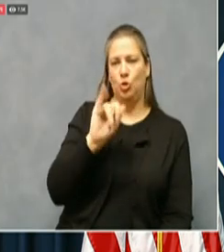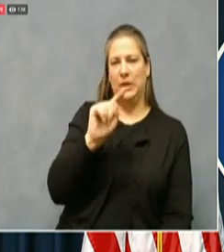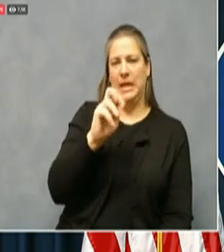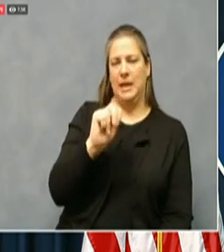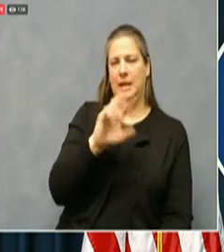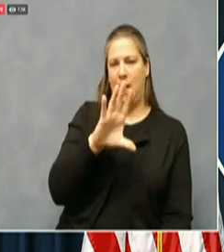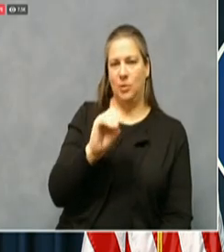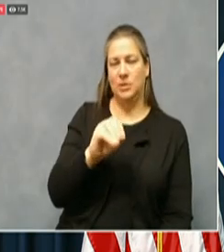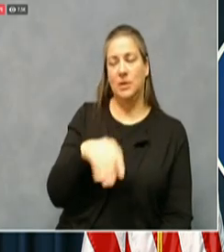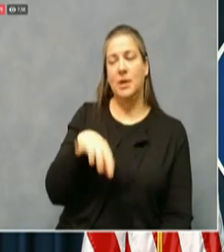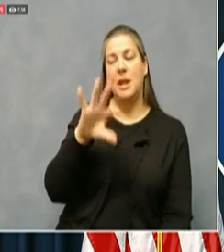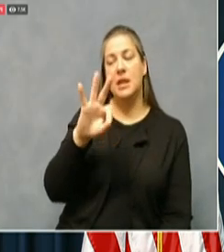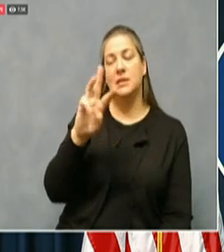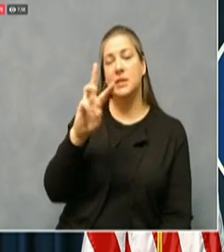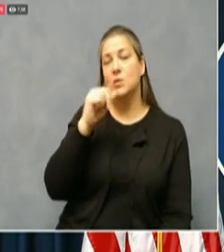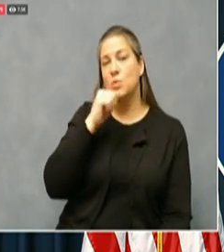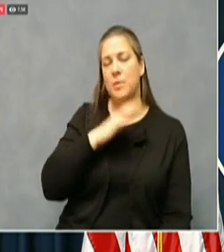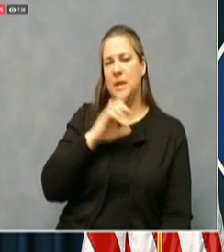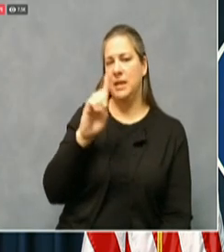year old woman